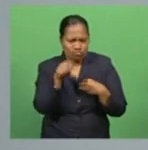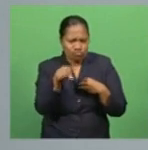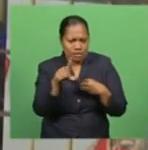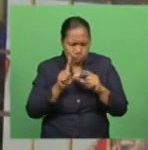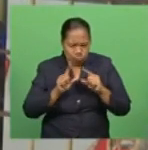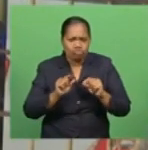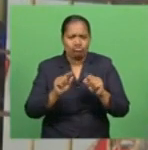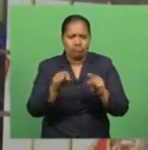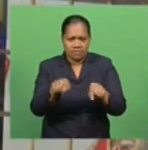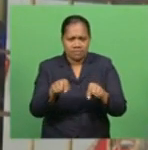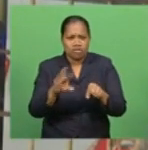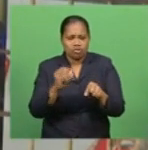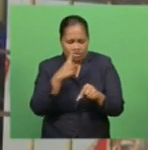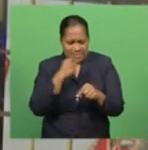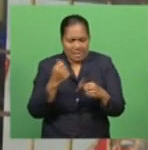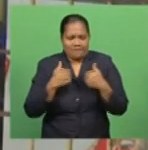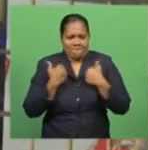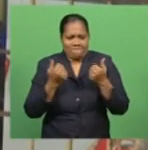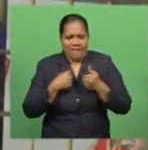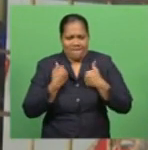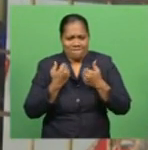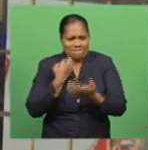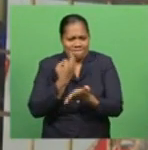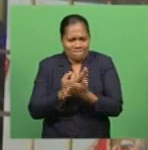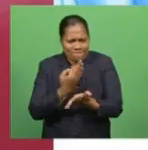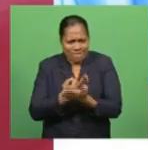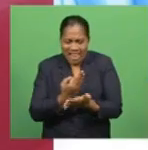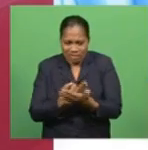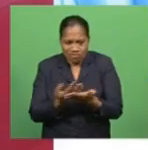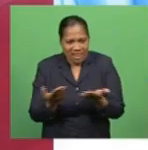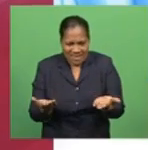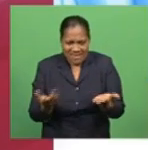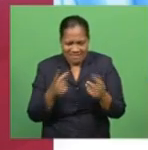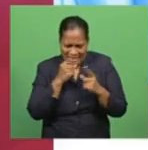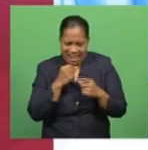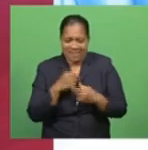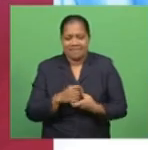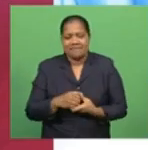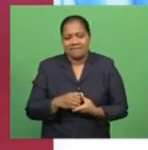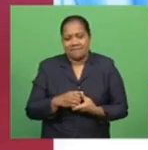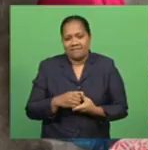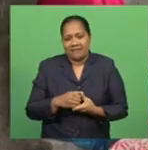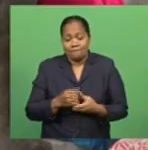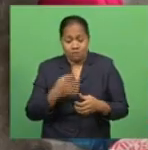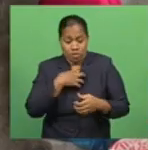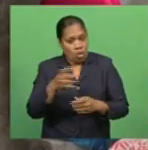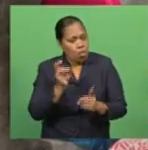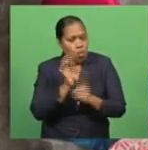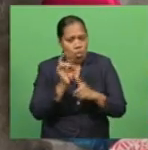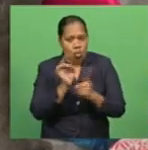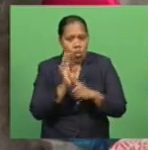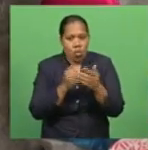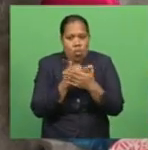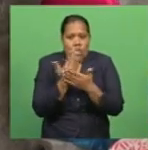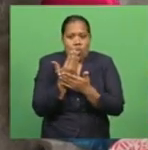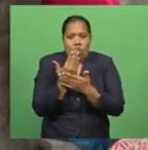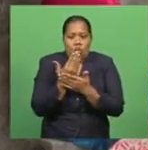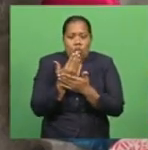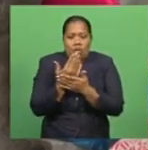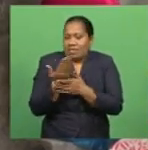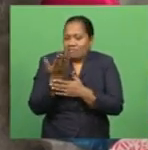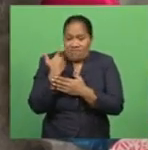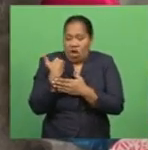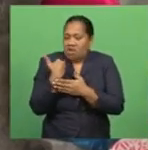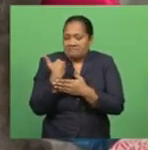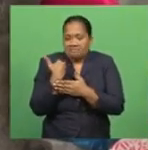order to survive the financial calamity. Business advice is more important today than ever before.